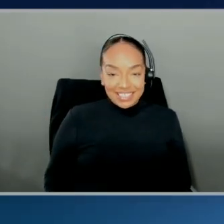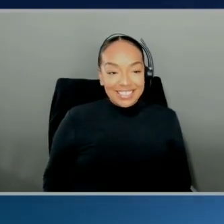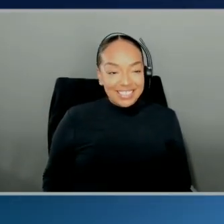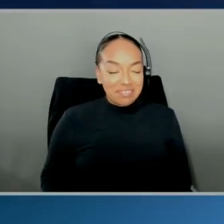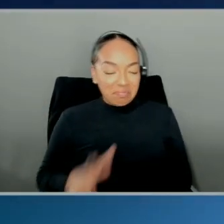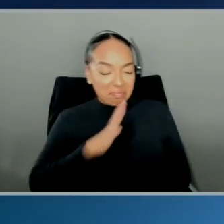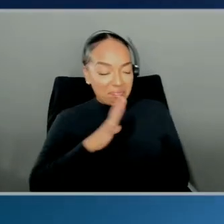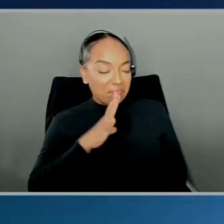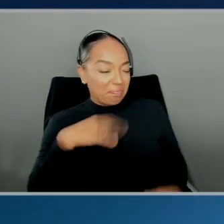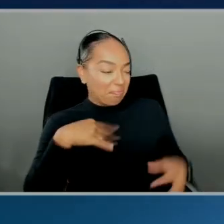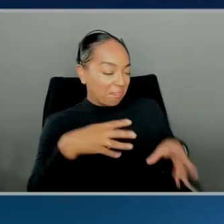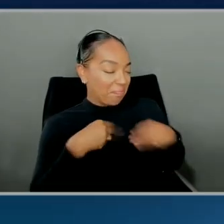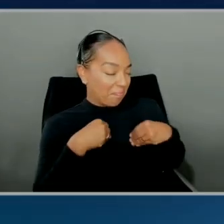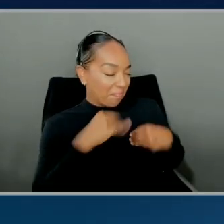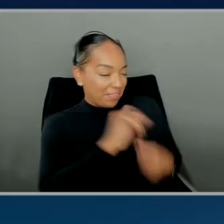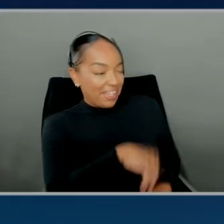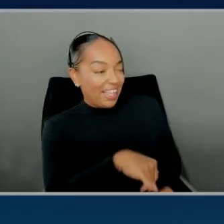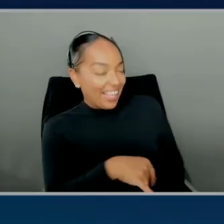team. I love you too.